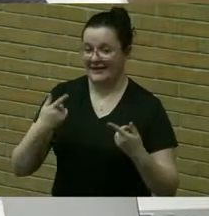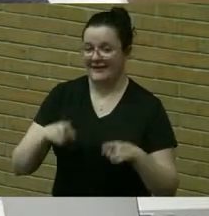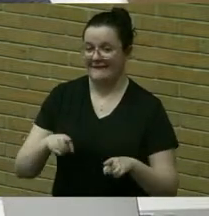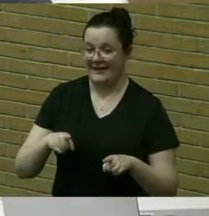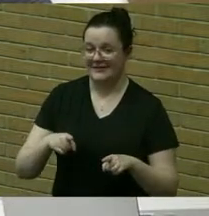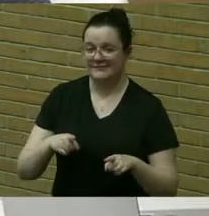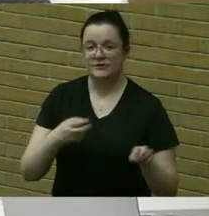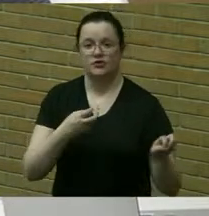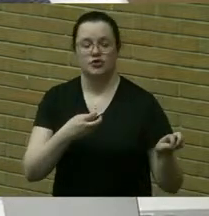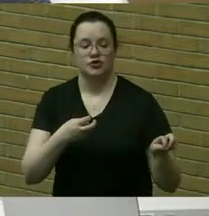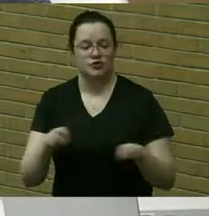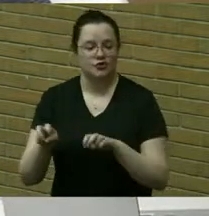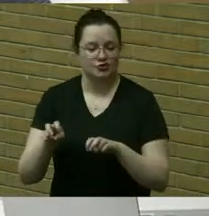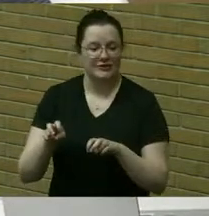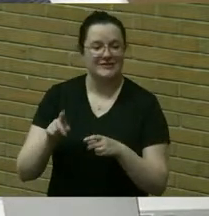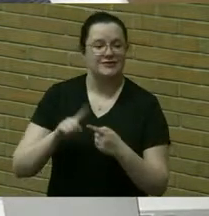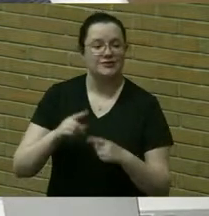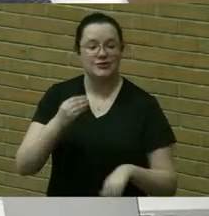1st